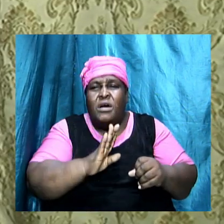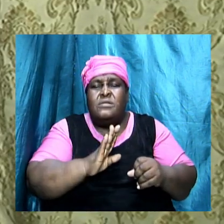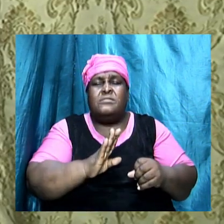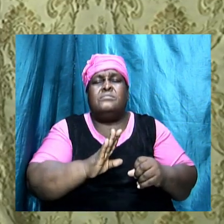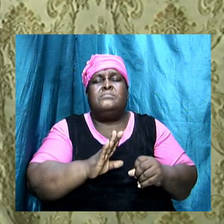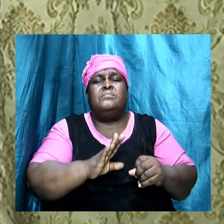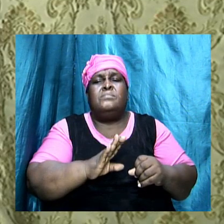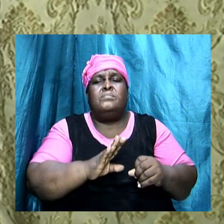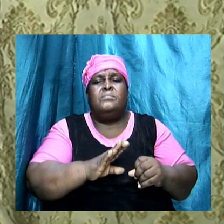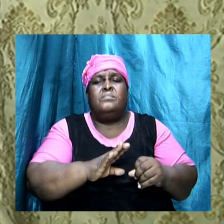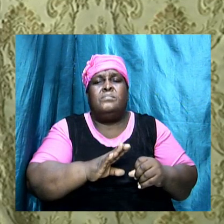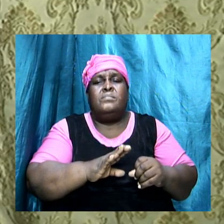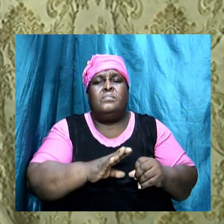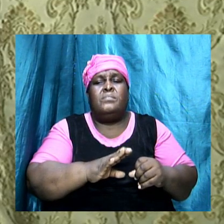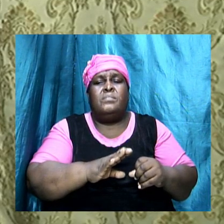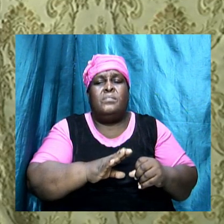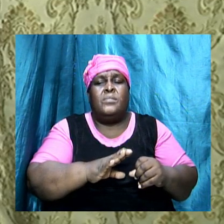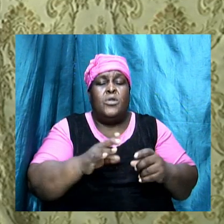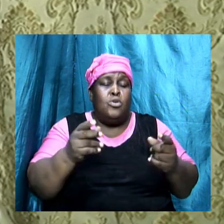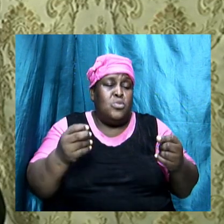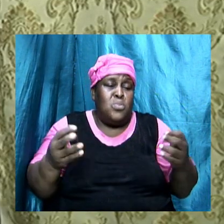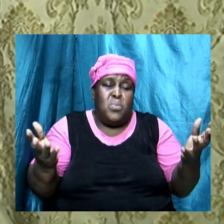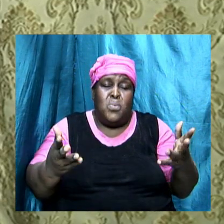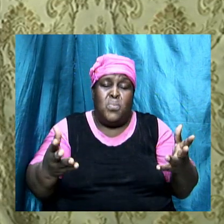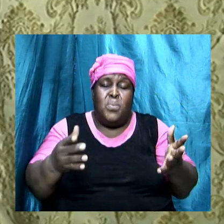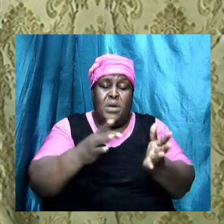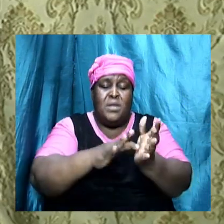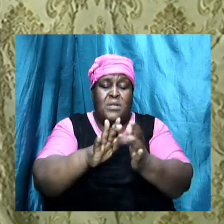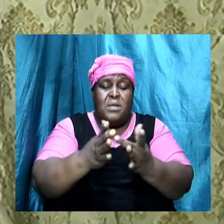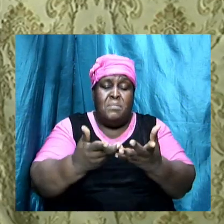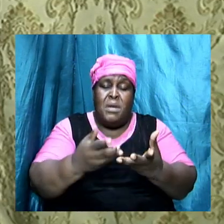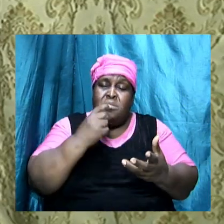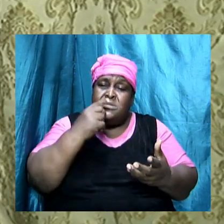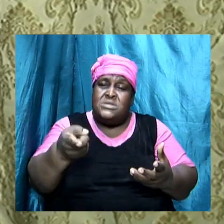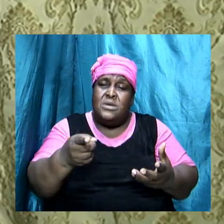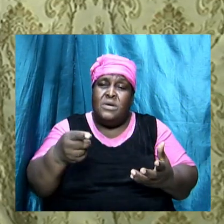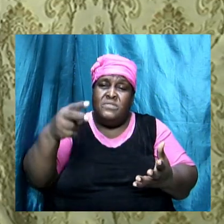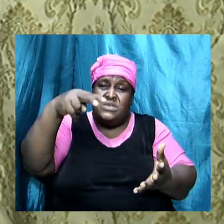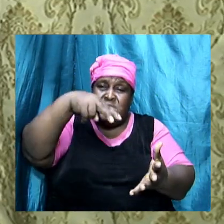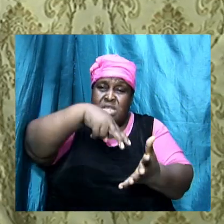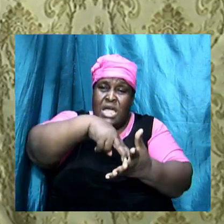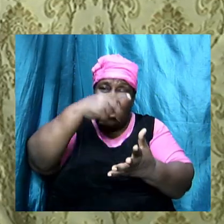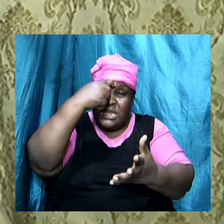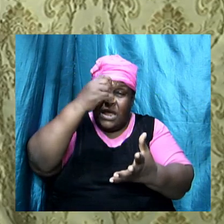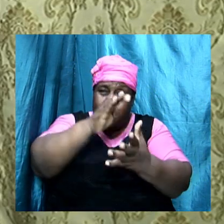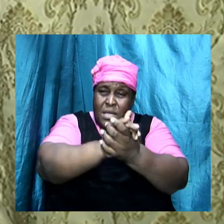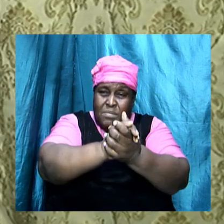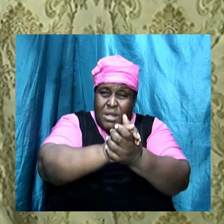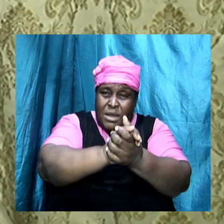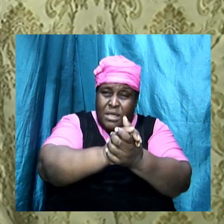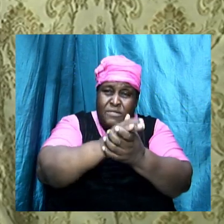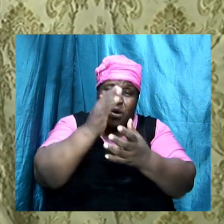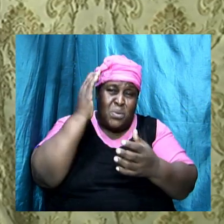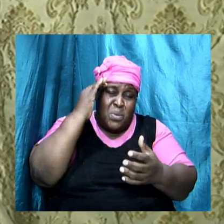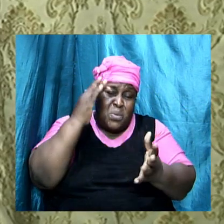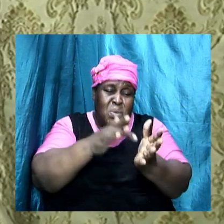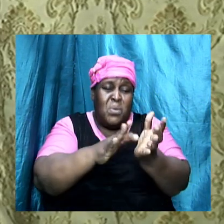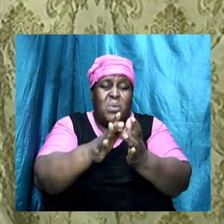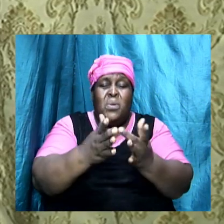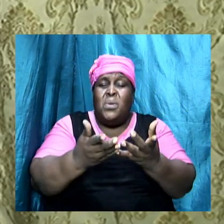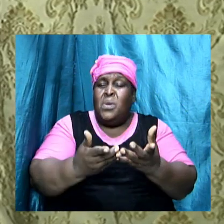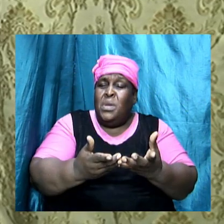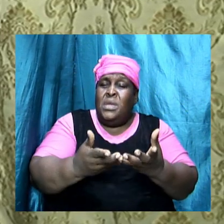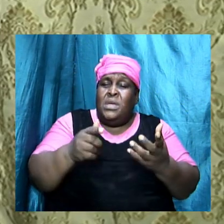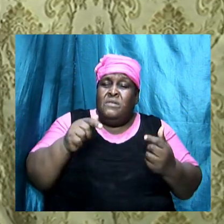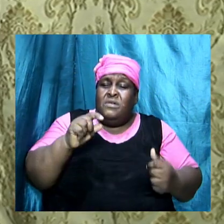says, amen, then we have got to stand up for that. And know that the Bible says, for this car